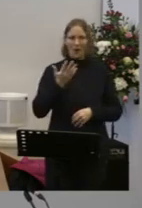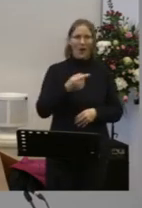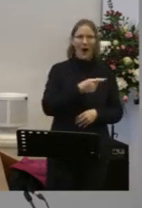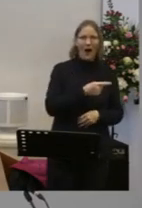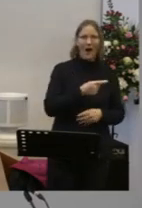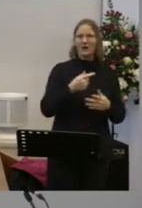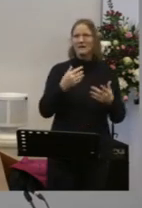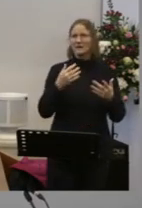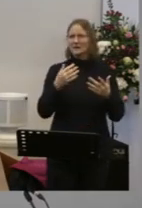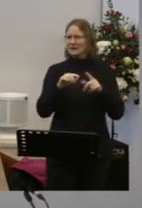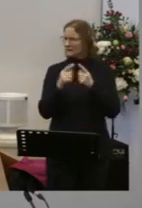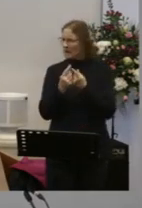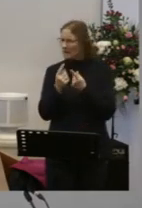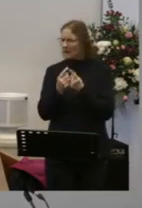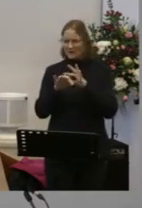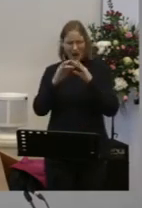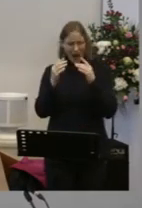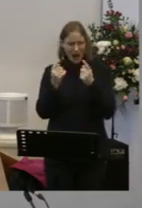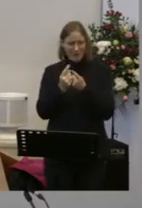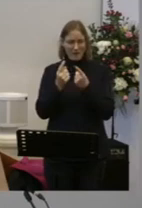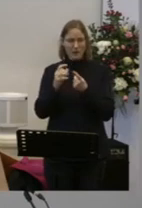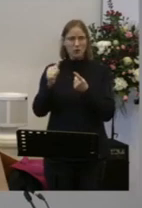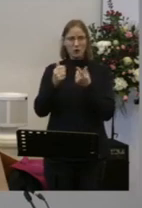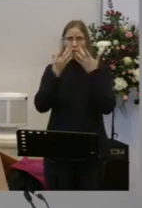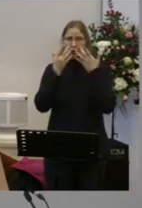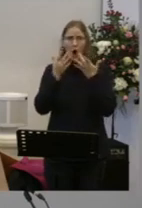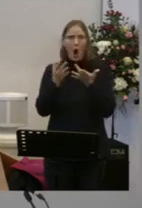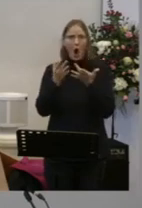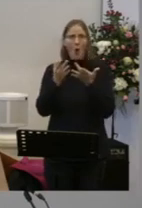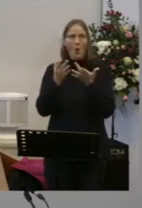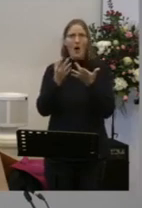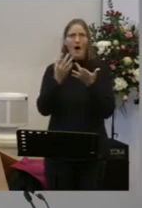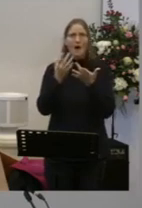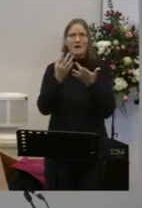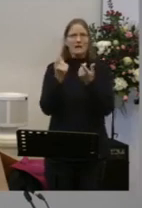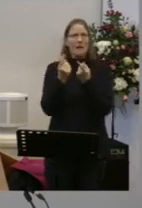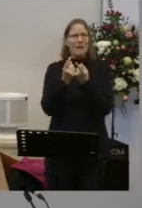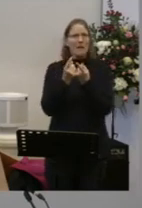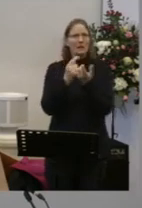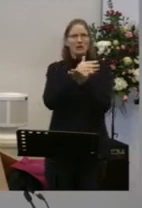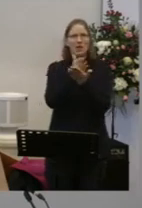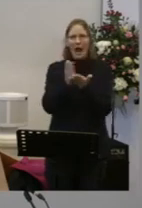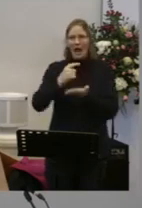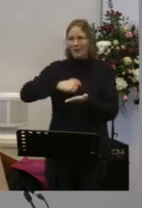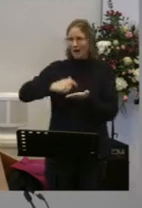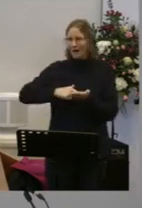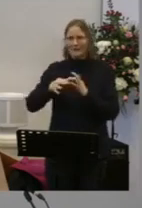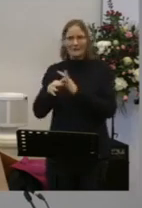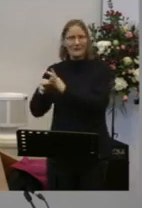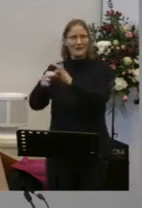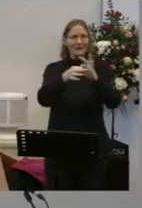We are first united In our shared identity As being redeemed by Christ